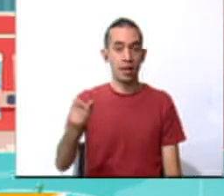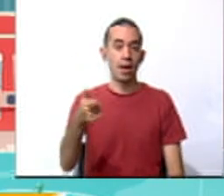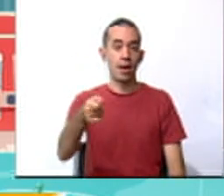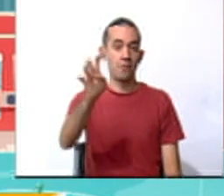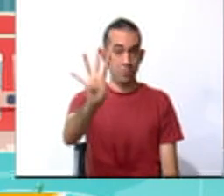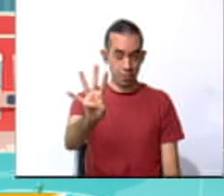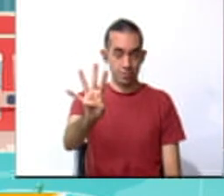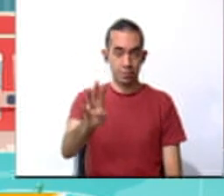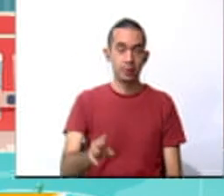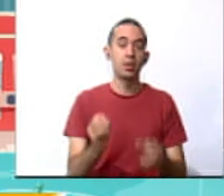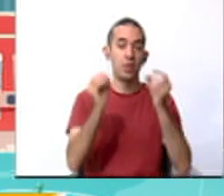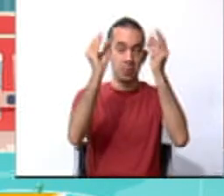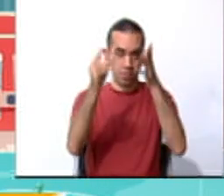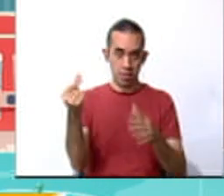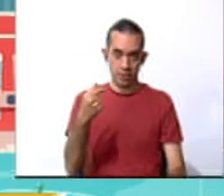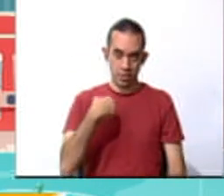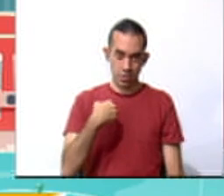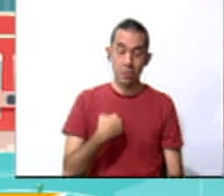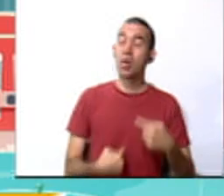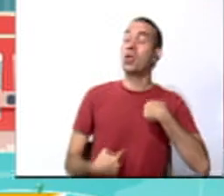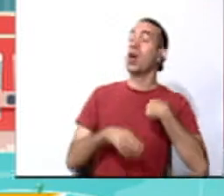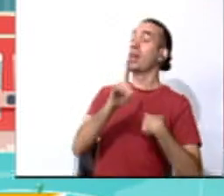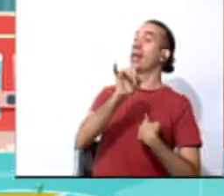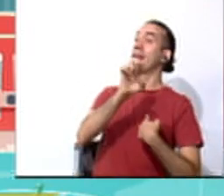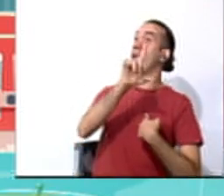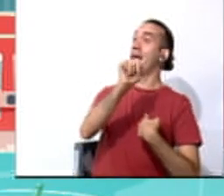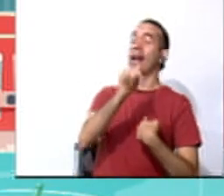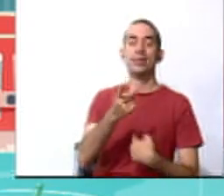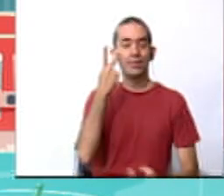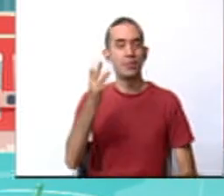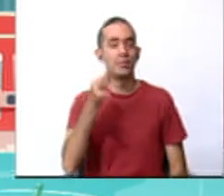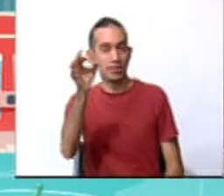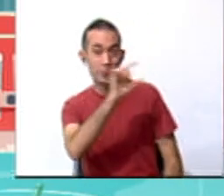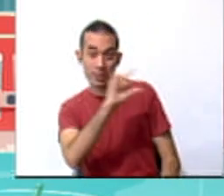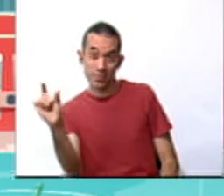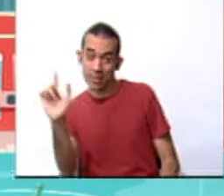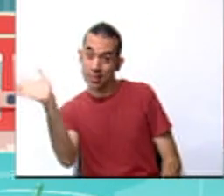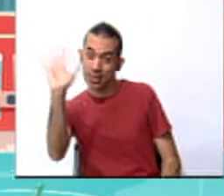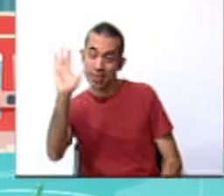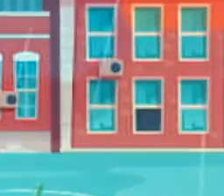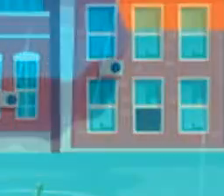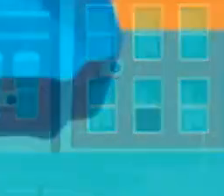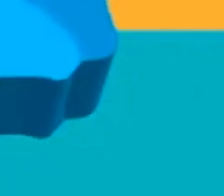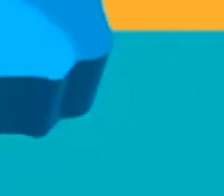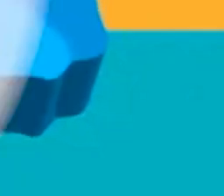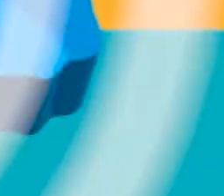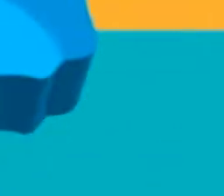4. I'm Teacher Engraven. And I'm Daniela. See you next week. Take care.